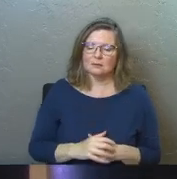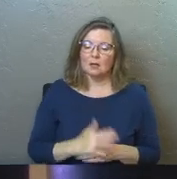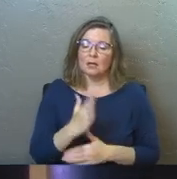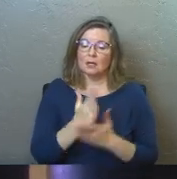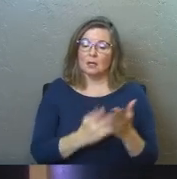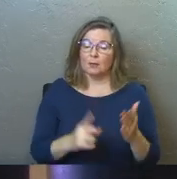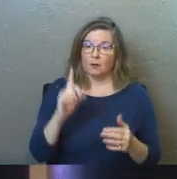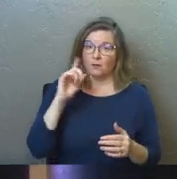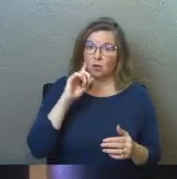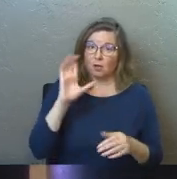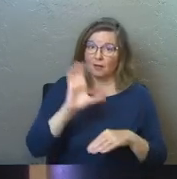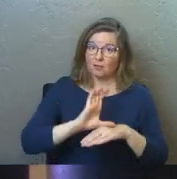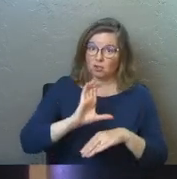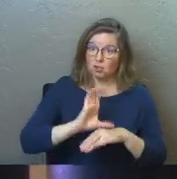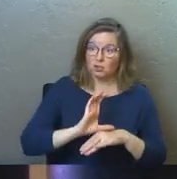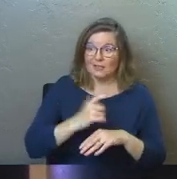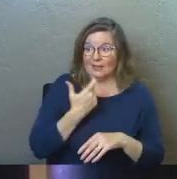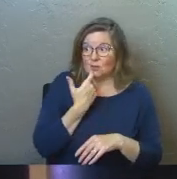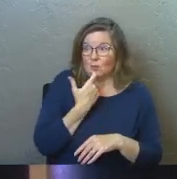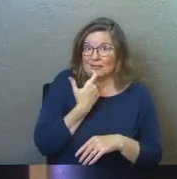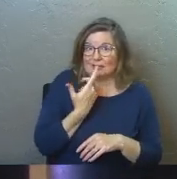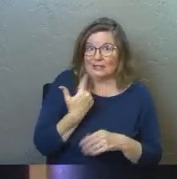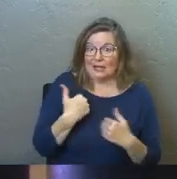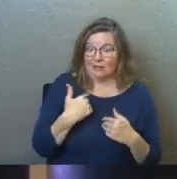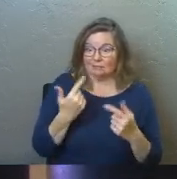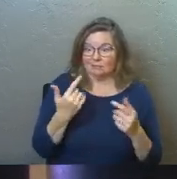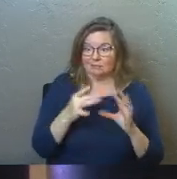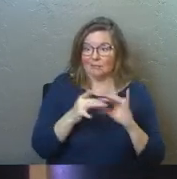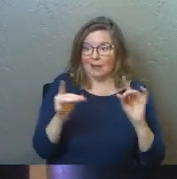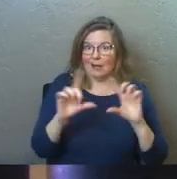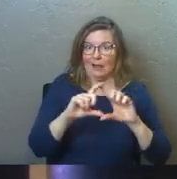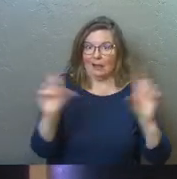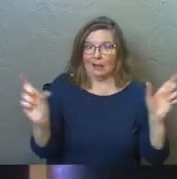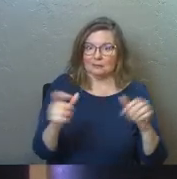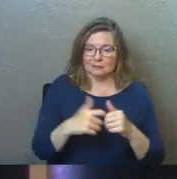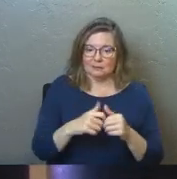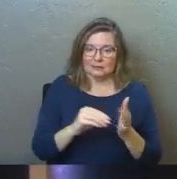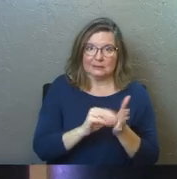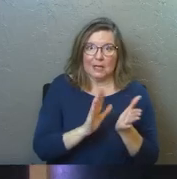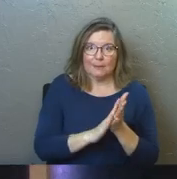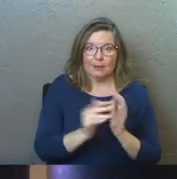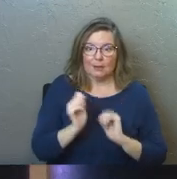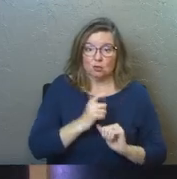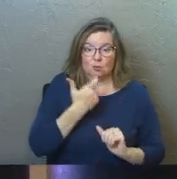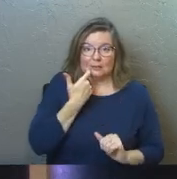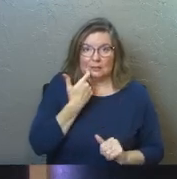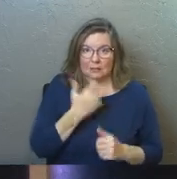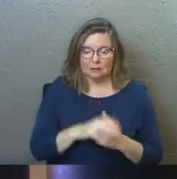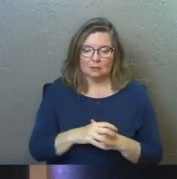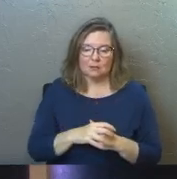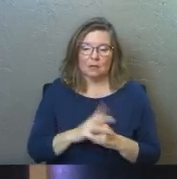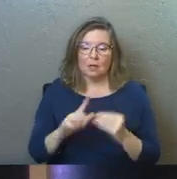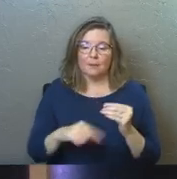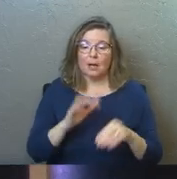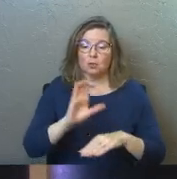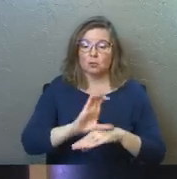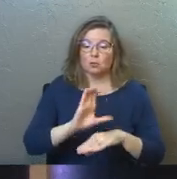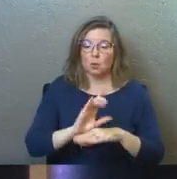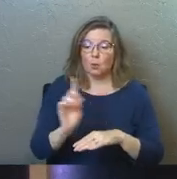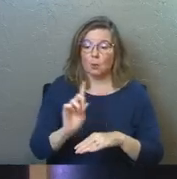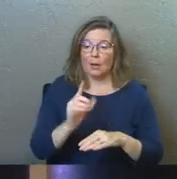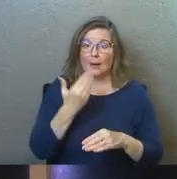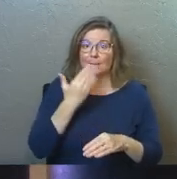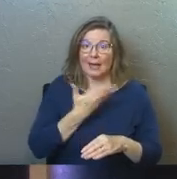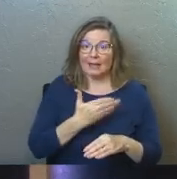Some of you have heard of churches, even recently, headlines, even recently, documentaries, even recently, about churches